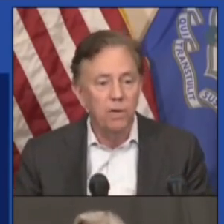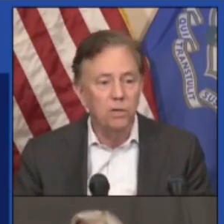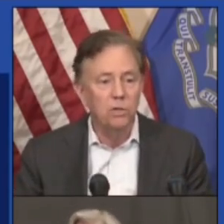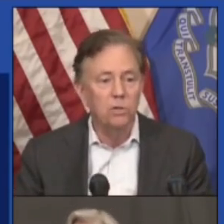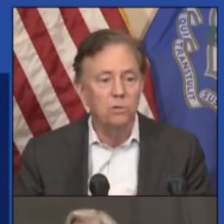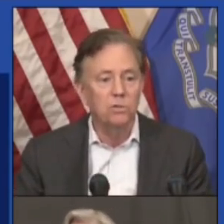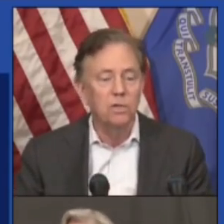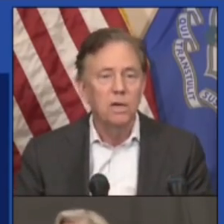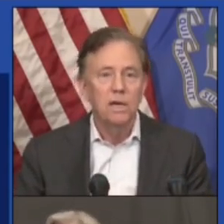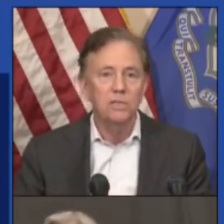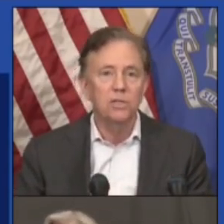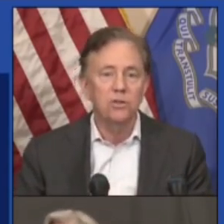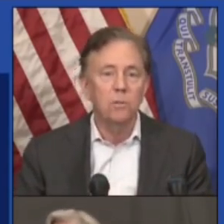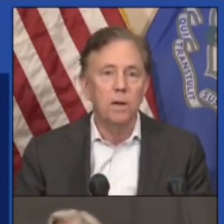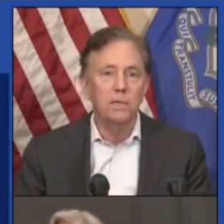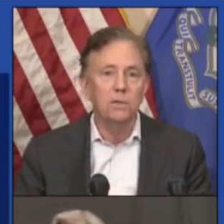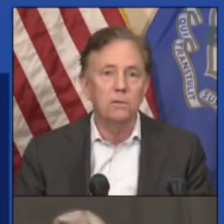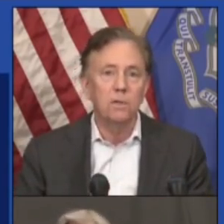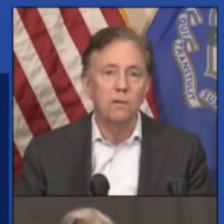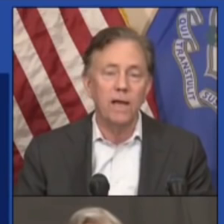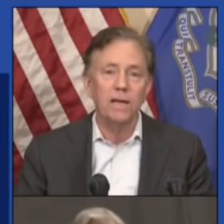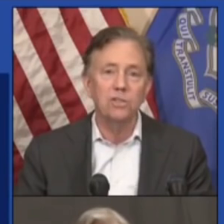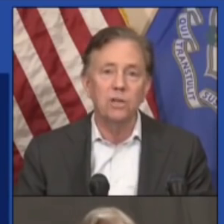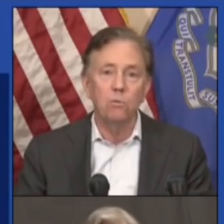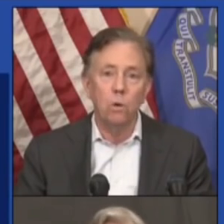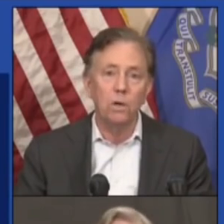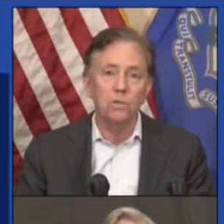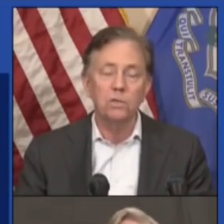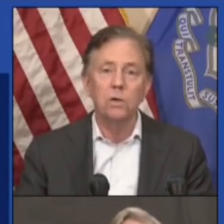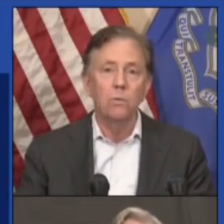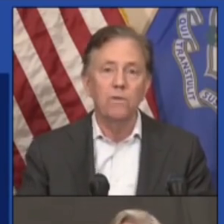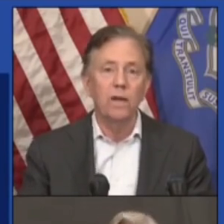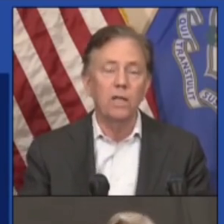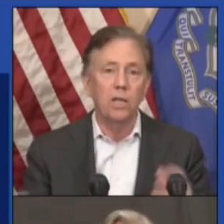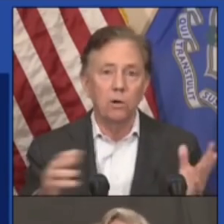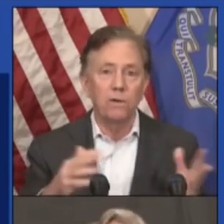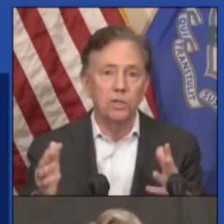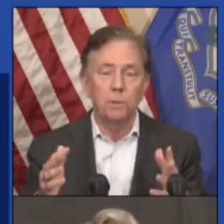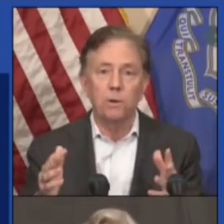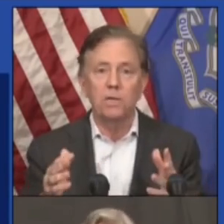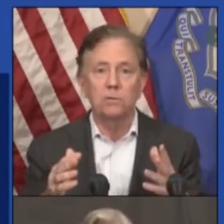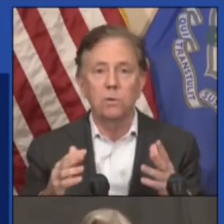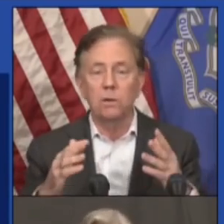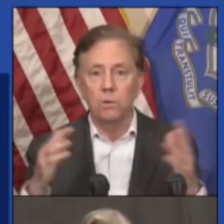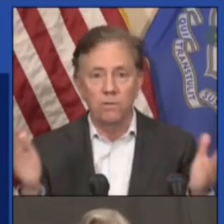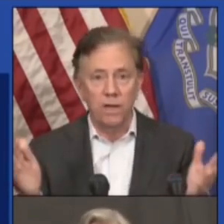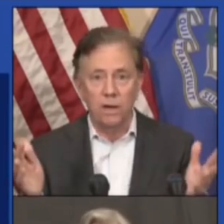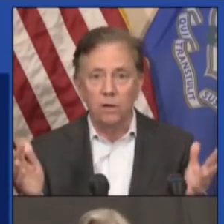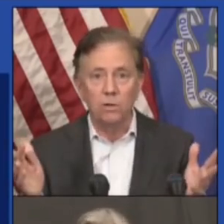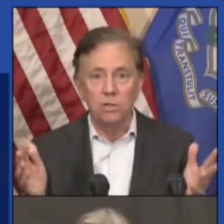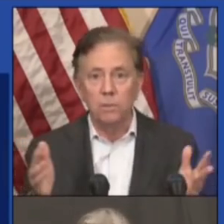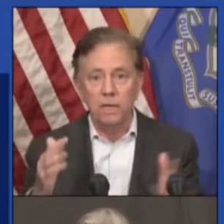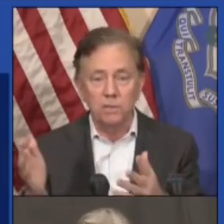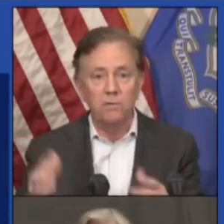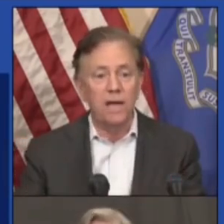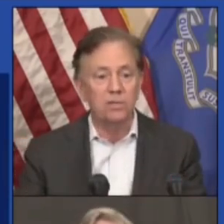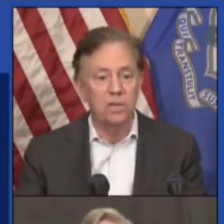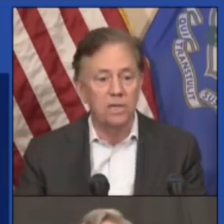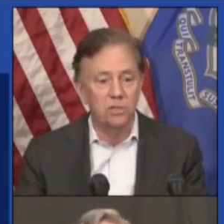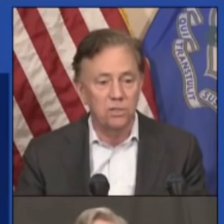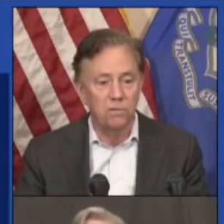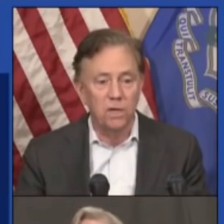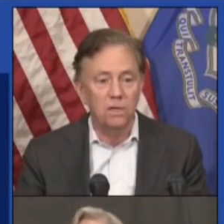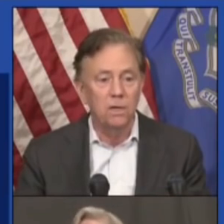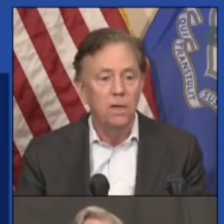That's very good news. And just a reminder that the vaccine works. We've had a year of experience with it. We've had hundreds of millions of